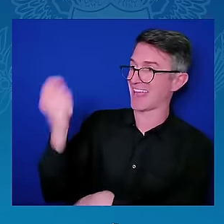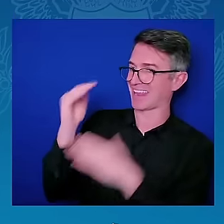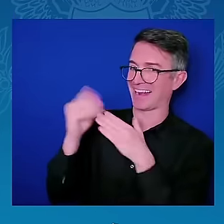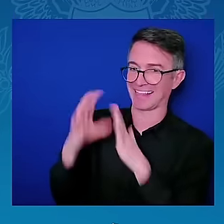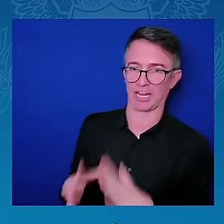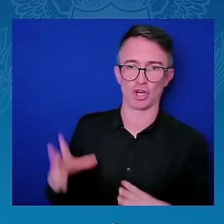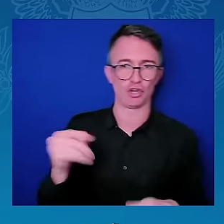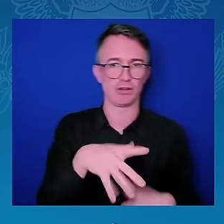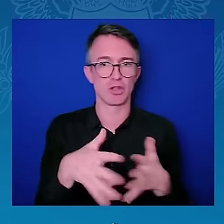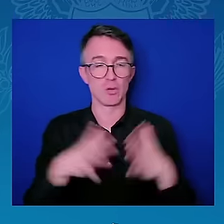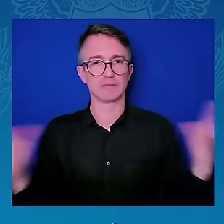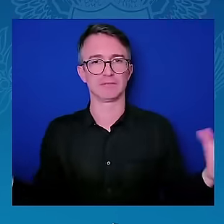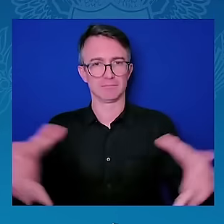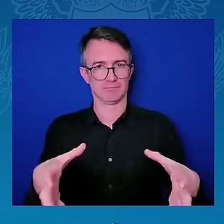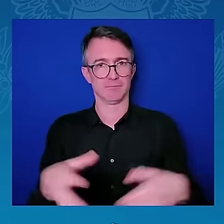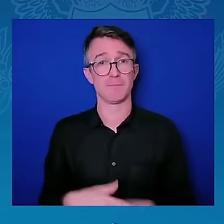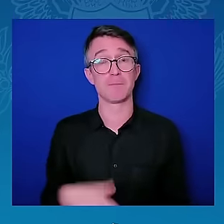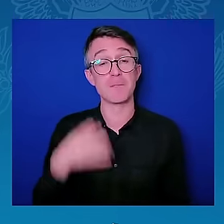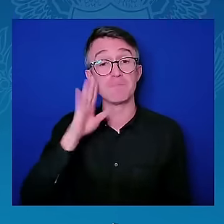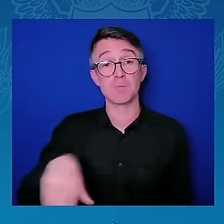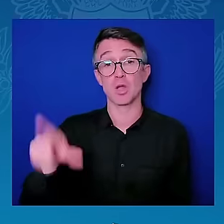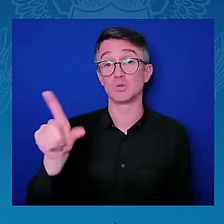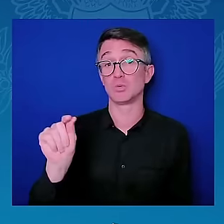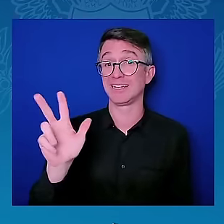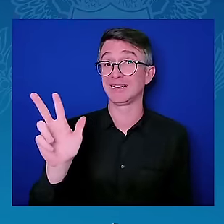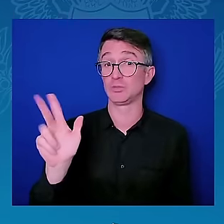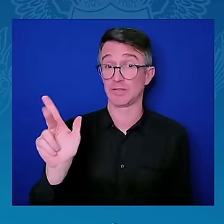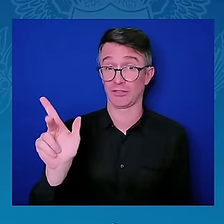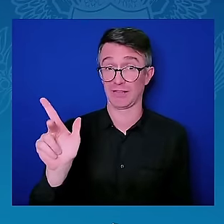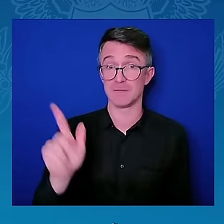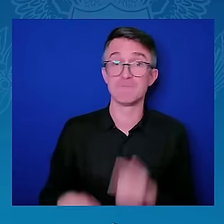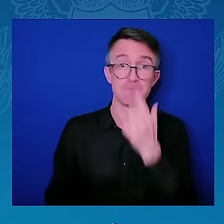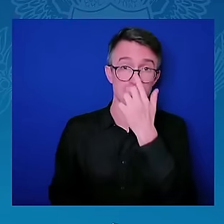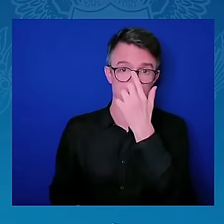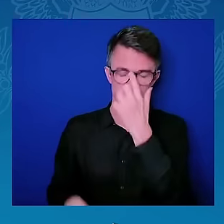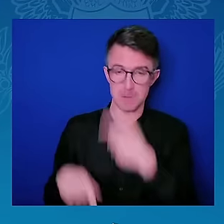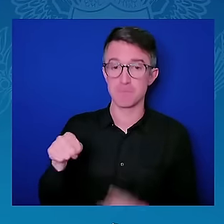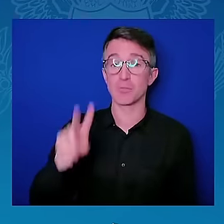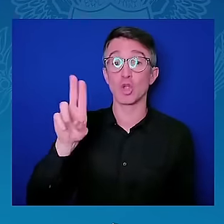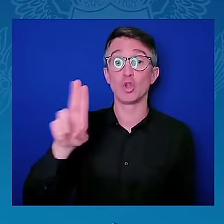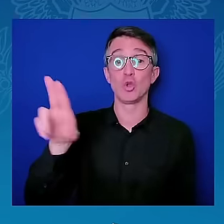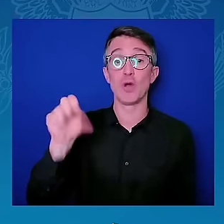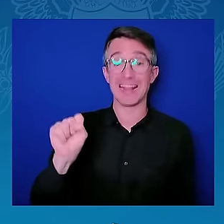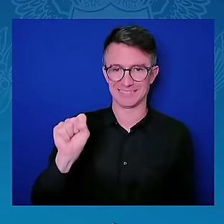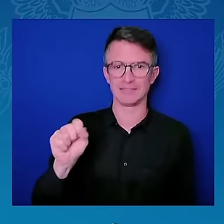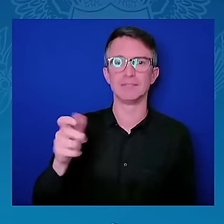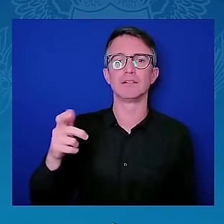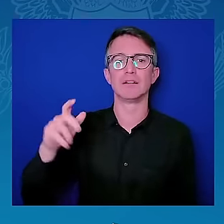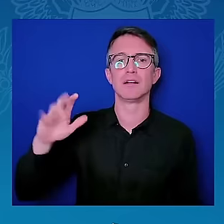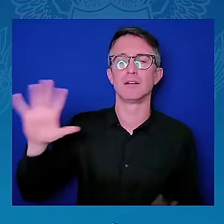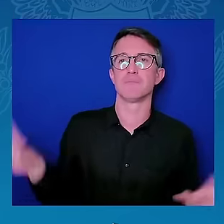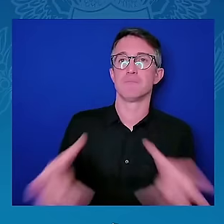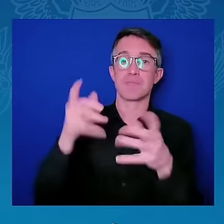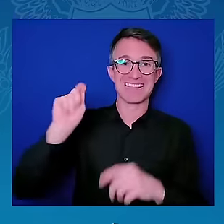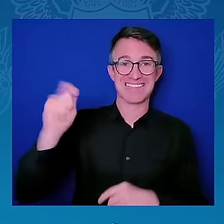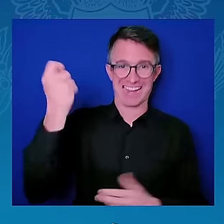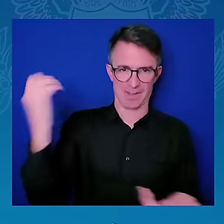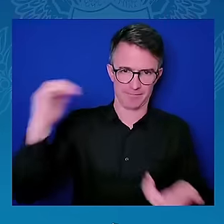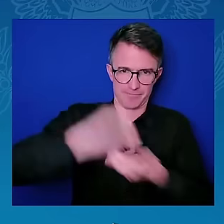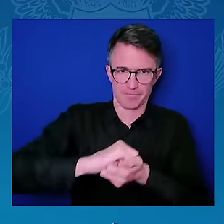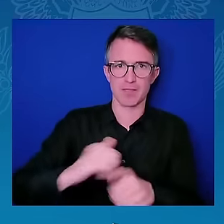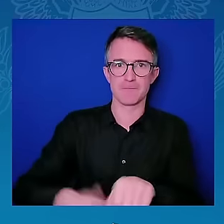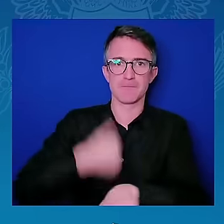the Kenya International Investment Conference to convene a dialogue on the AFC-FTA digital protocol, along with